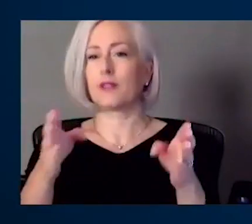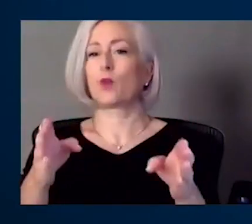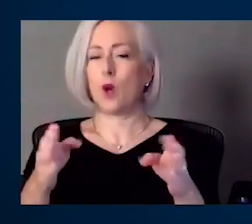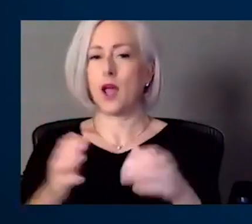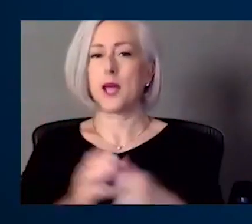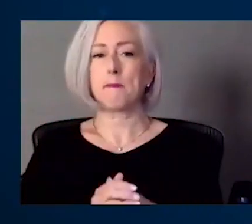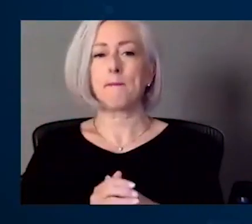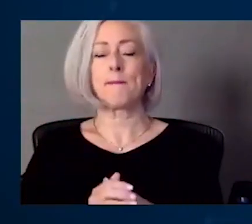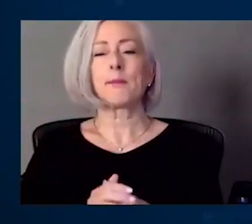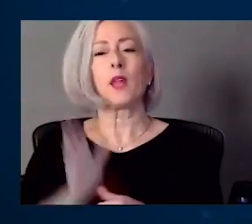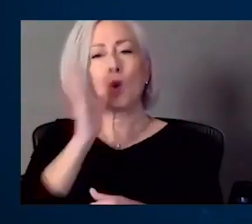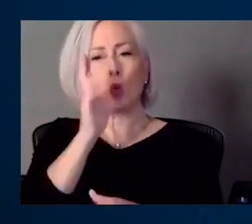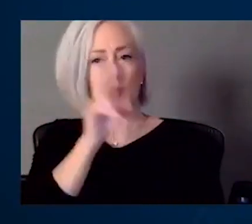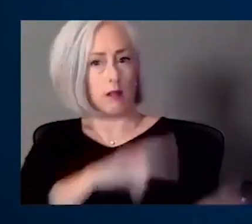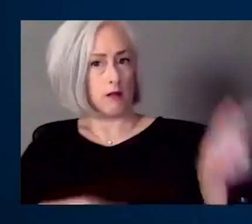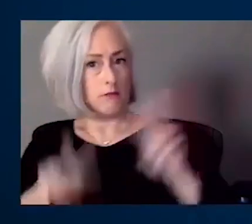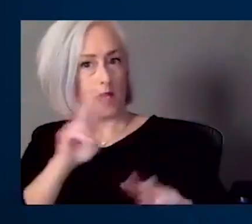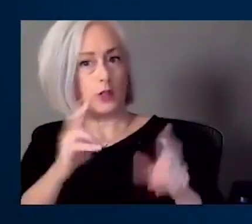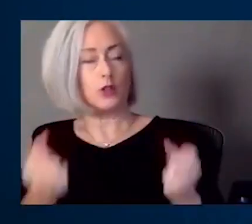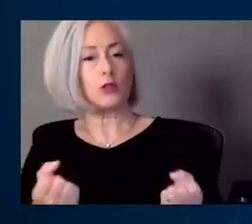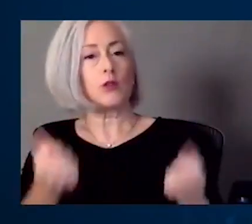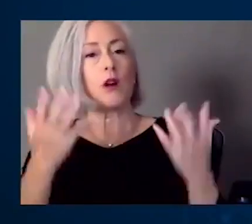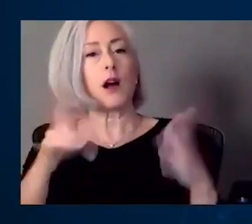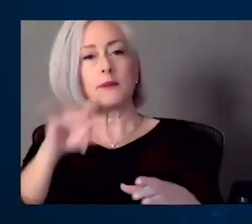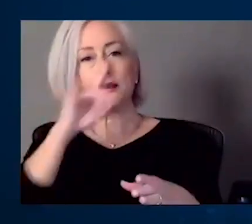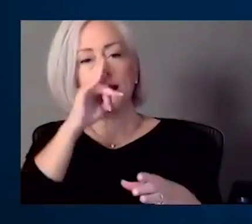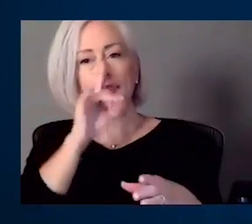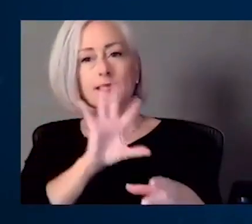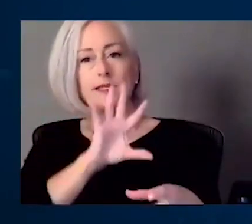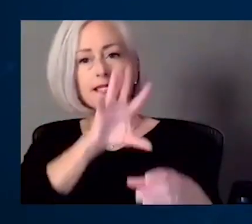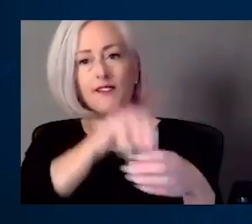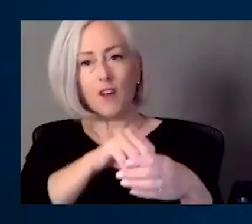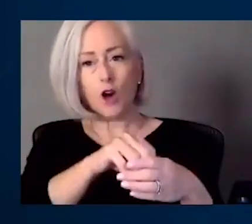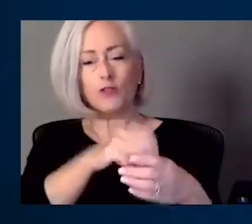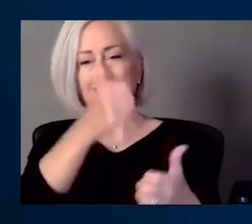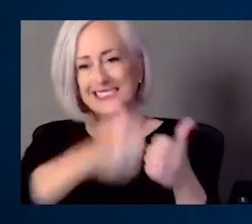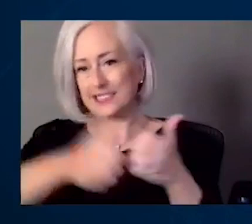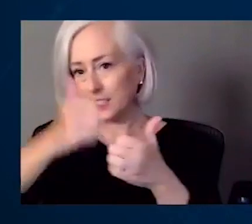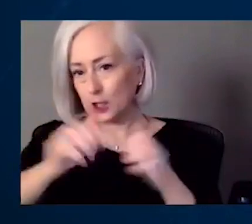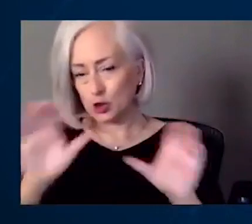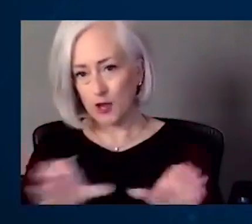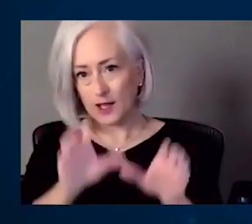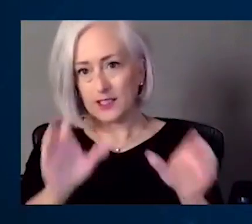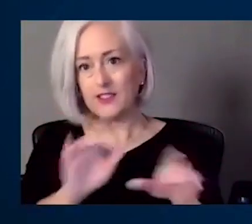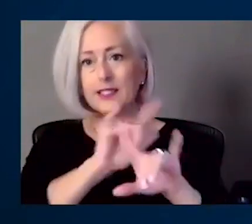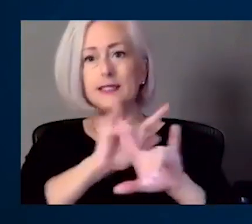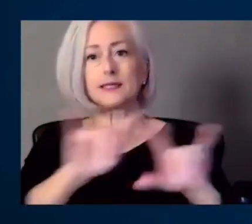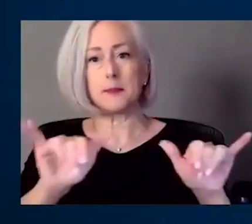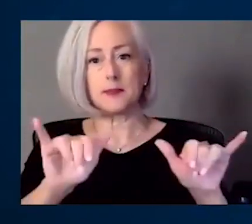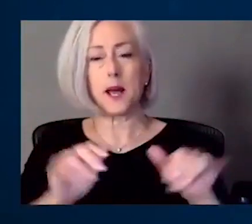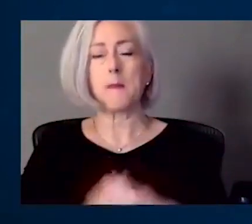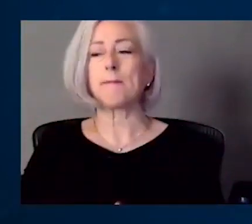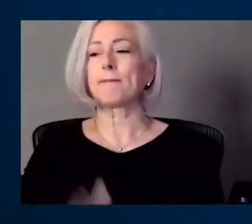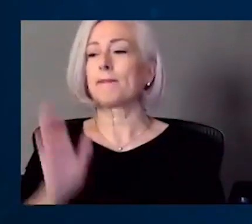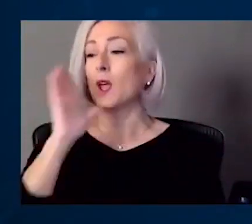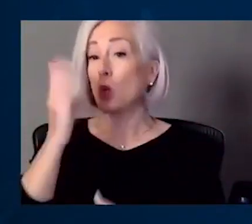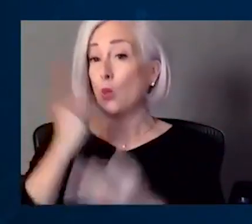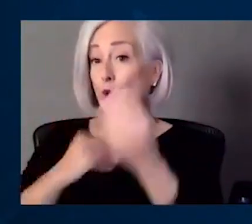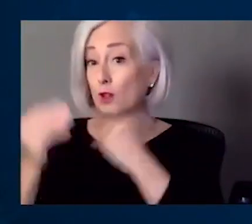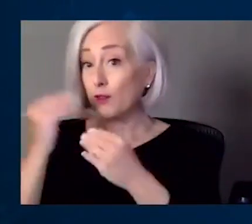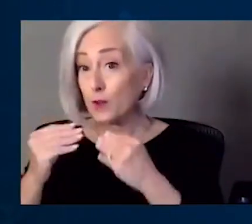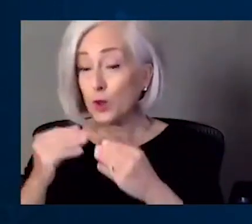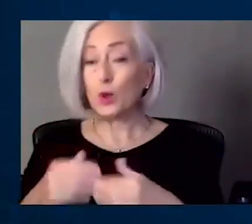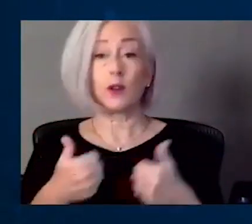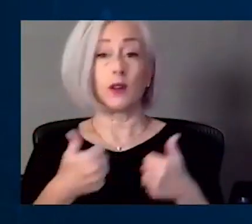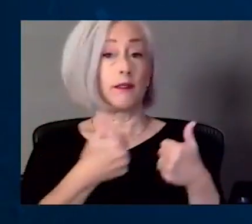monitoring how many kids are in any particular activity at one time. There'll be food, there'll be gangs, there'll be